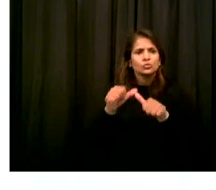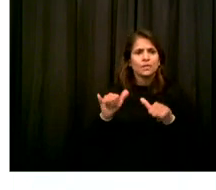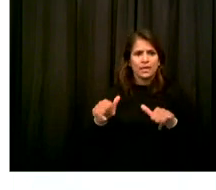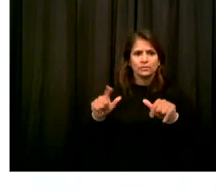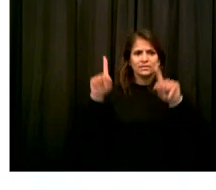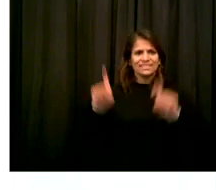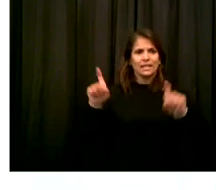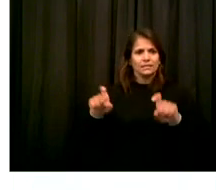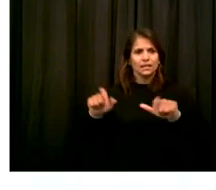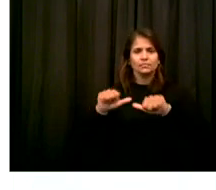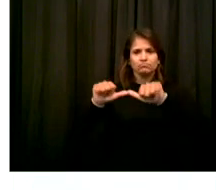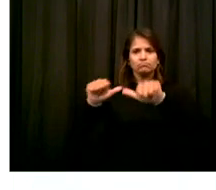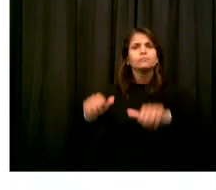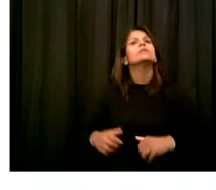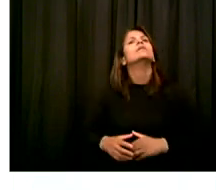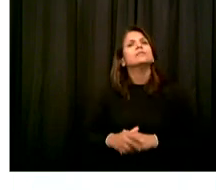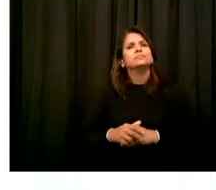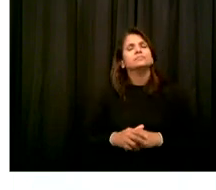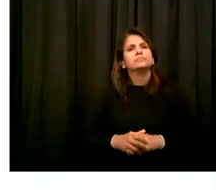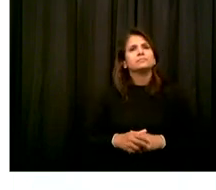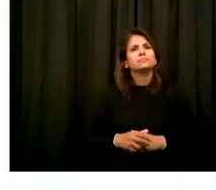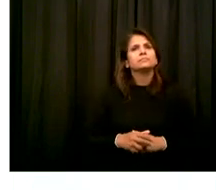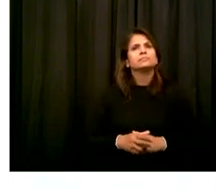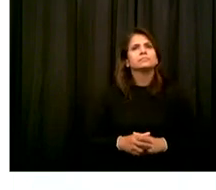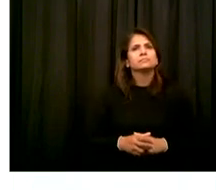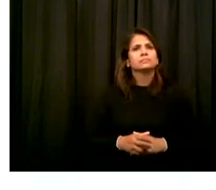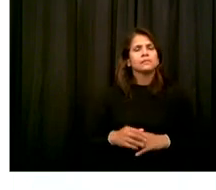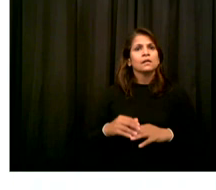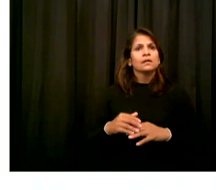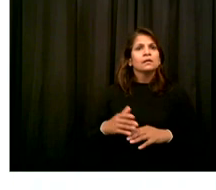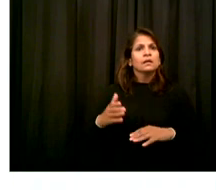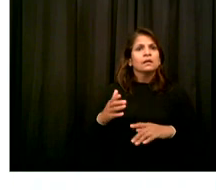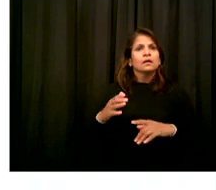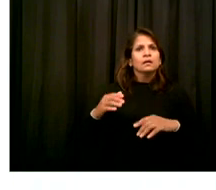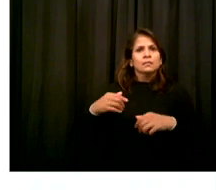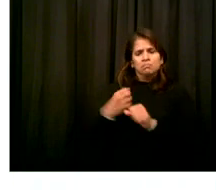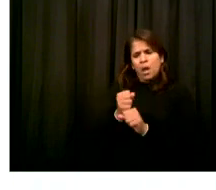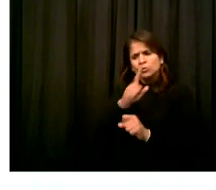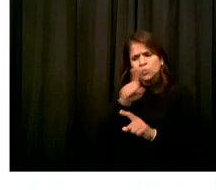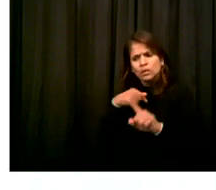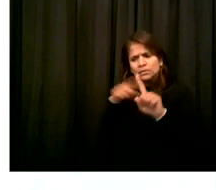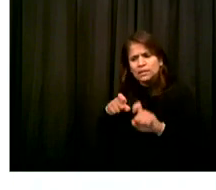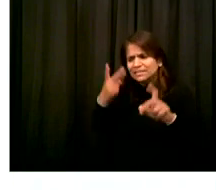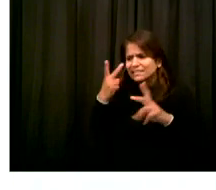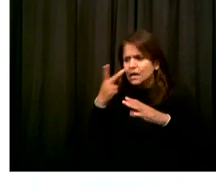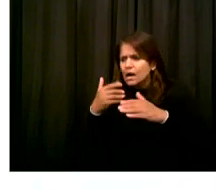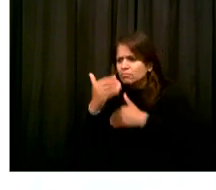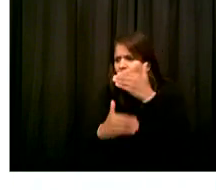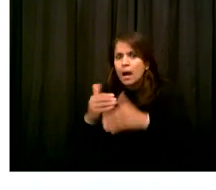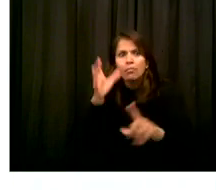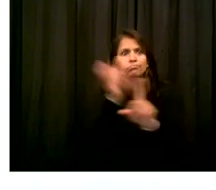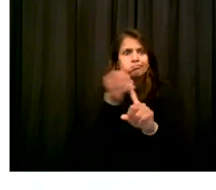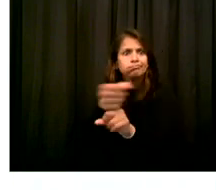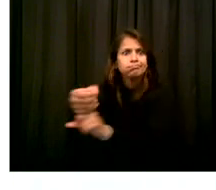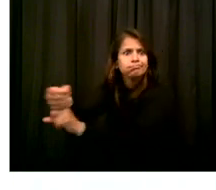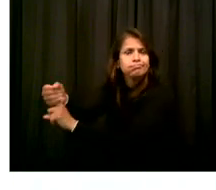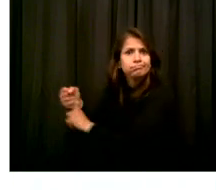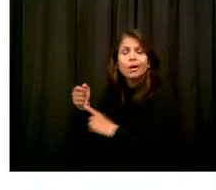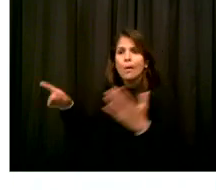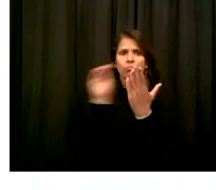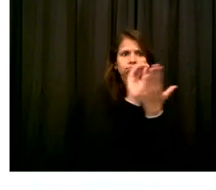on addressing turnaround times, and looking very closely at a series of testing innovations, including saliva,